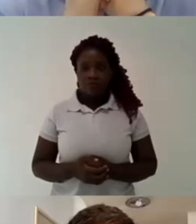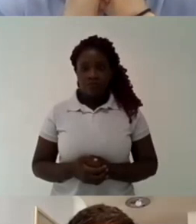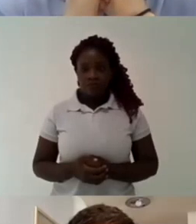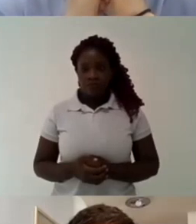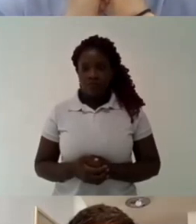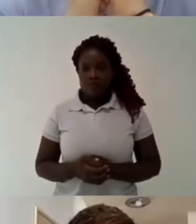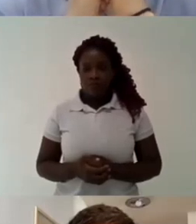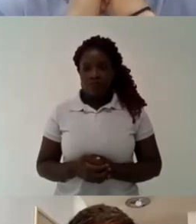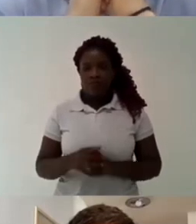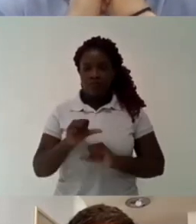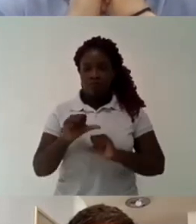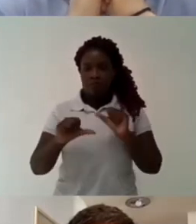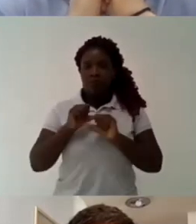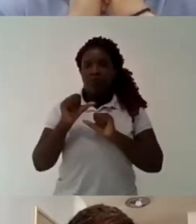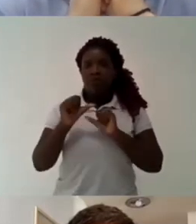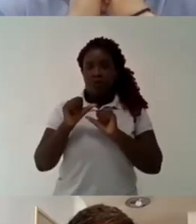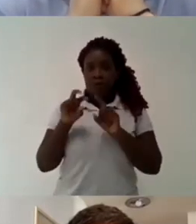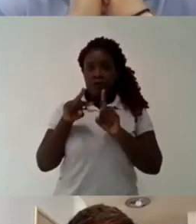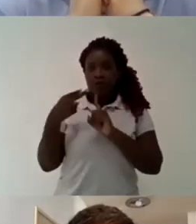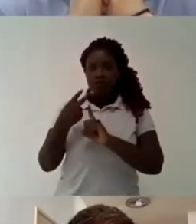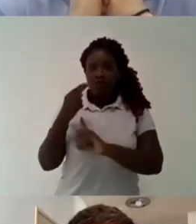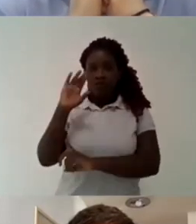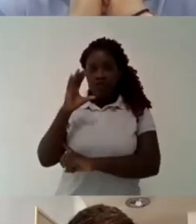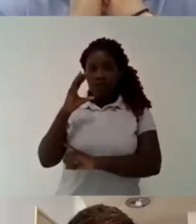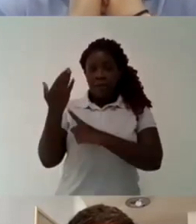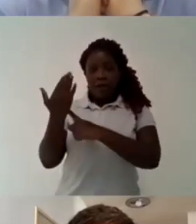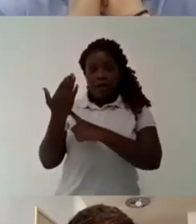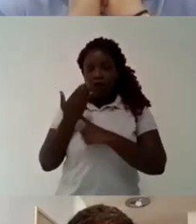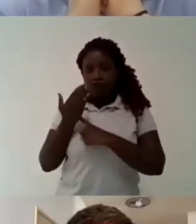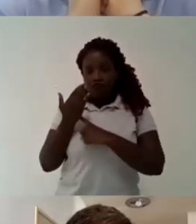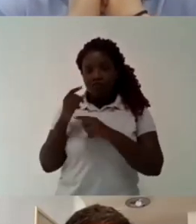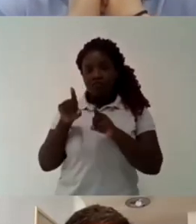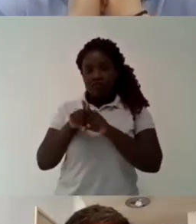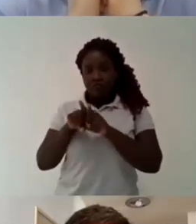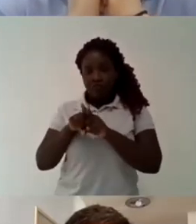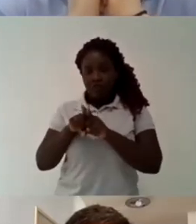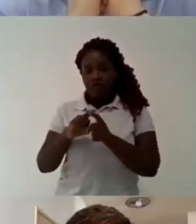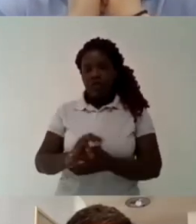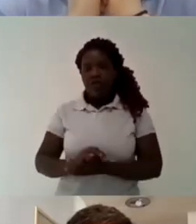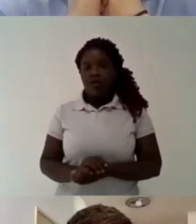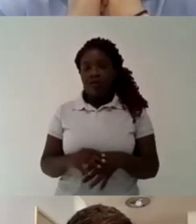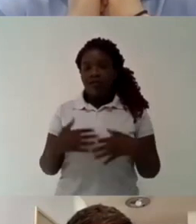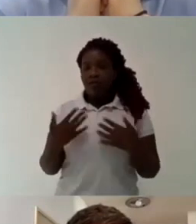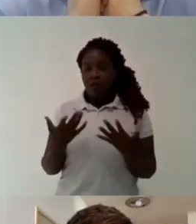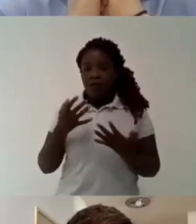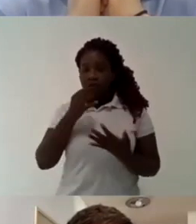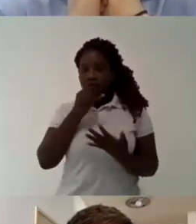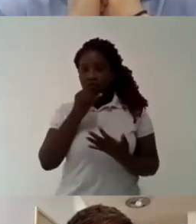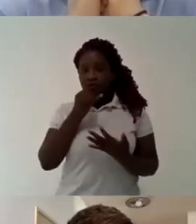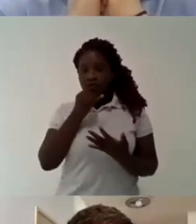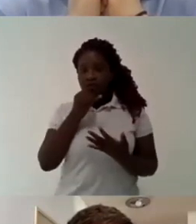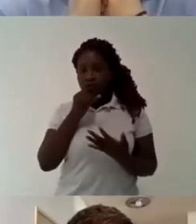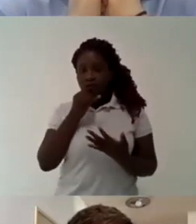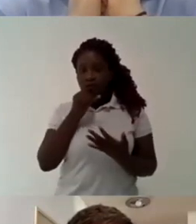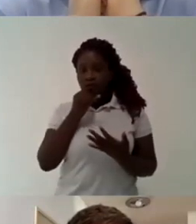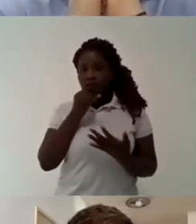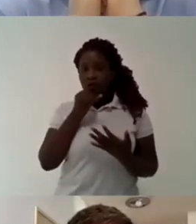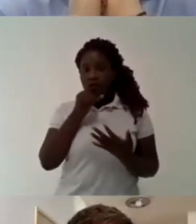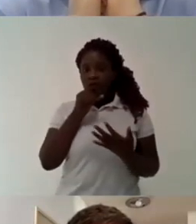workplace pyramid pyramid because they cannot work in their own area and this